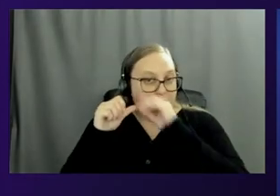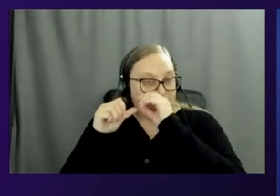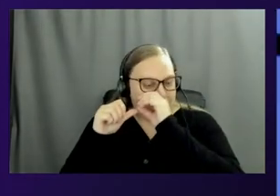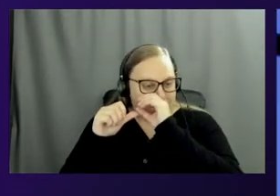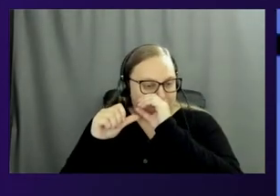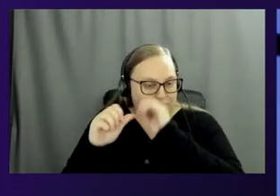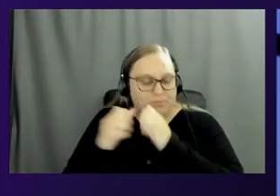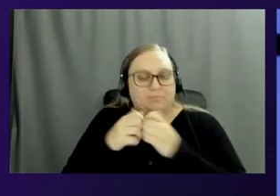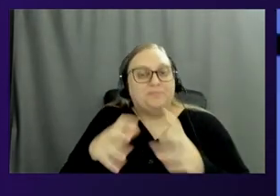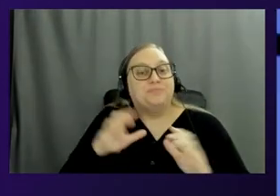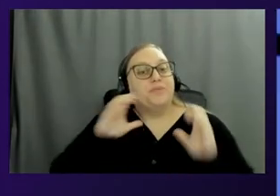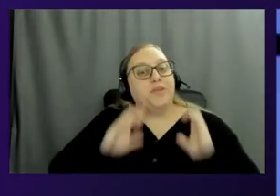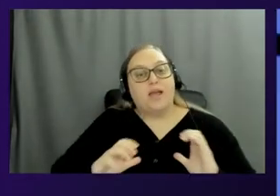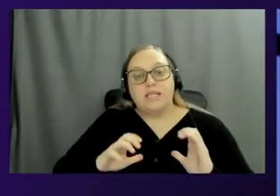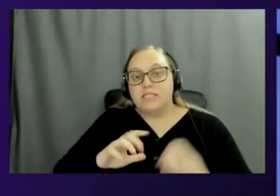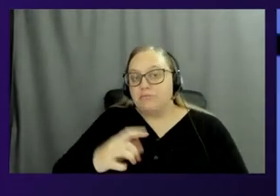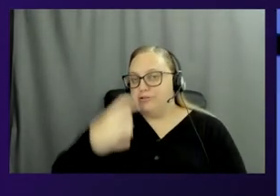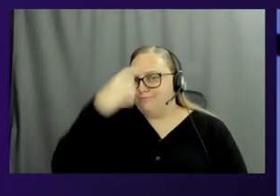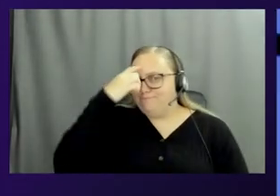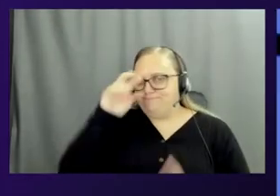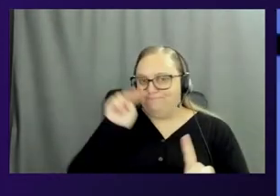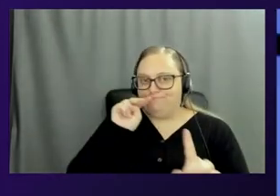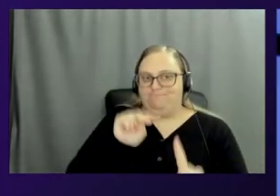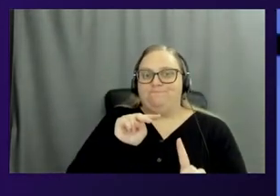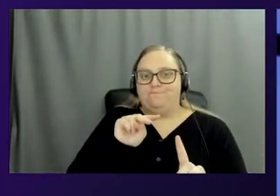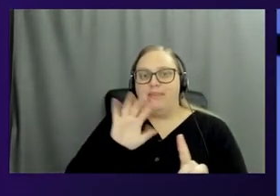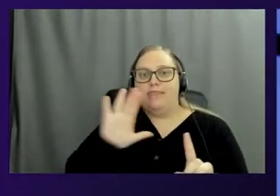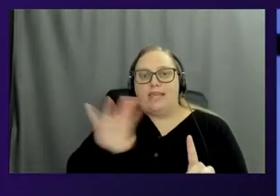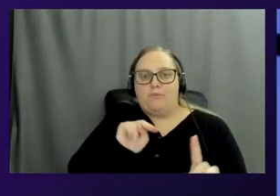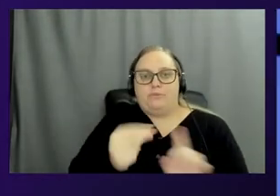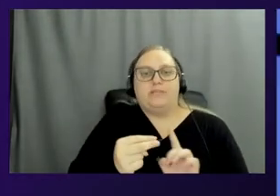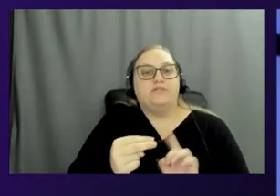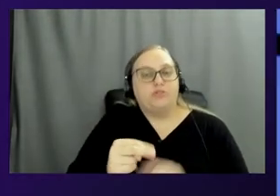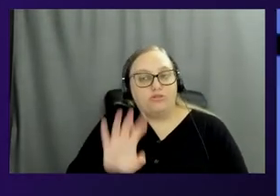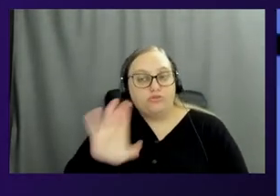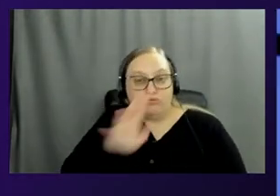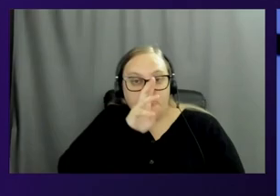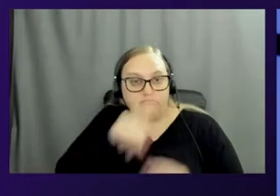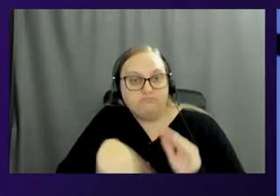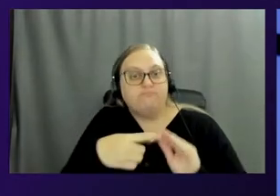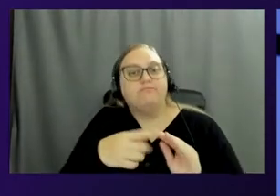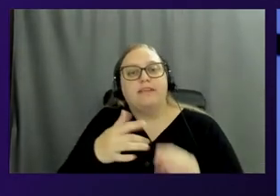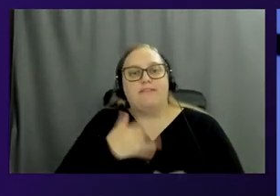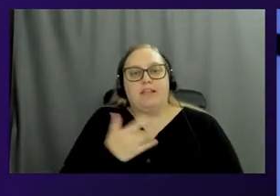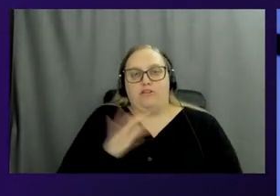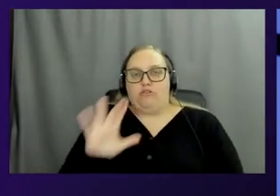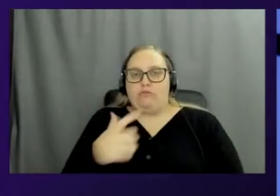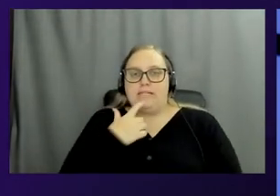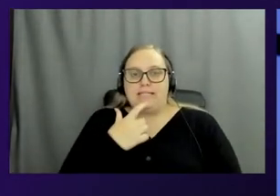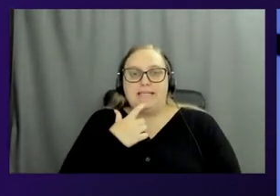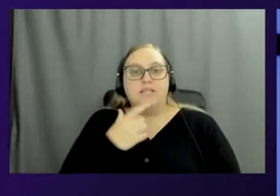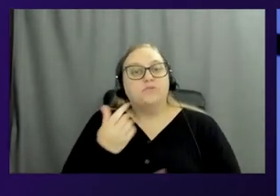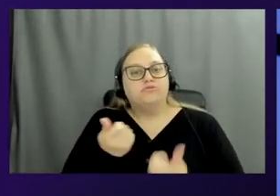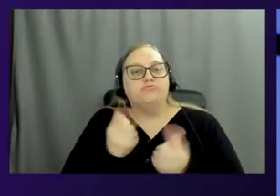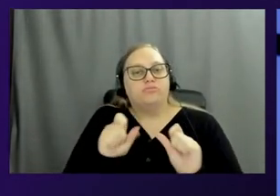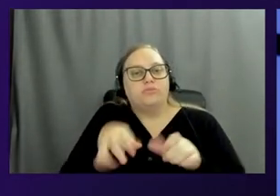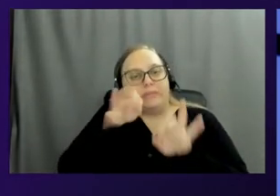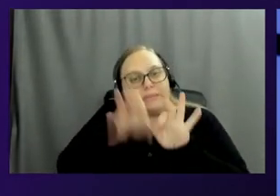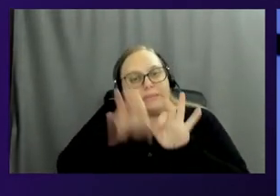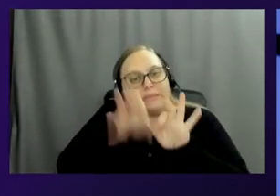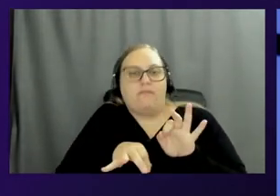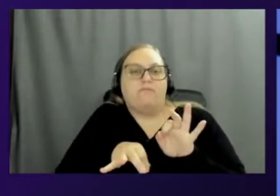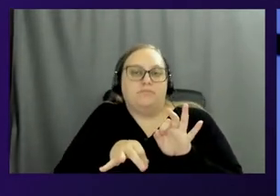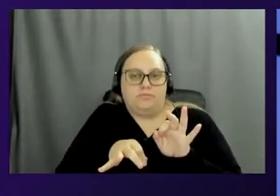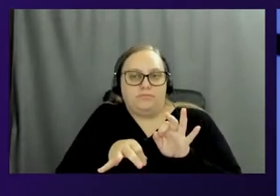with the cut, without the customer in mind. And the, what you're really talking about and I feel like you're saying is, is we tried to simplify this so that no matter and take it into